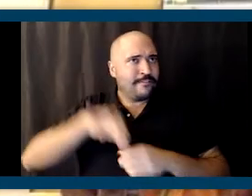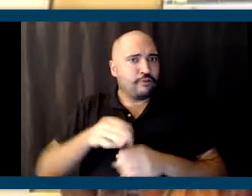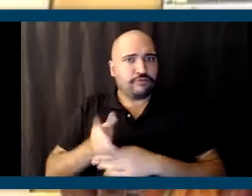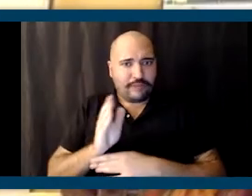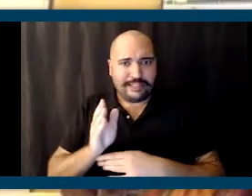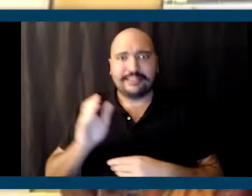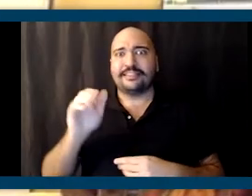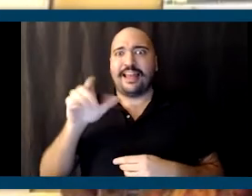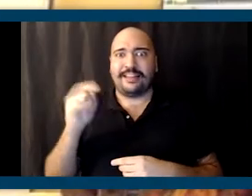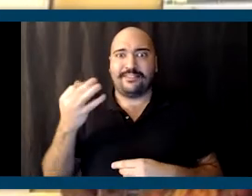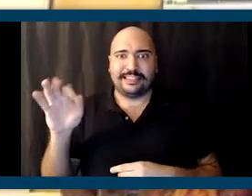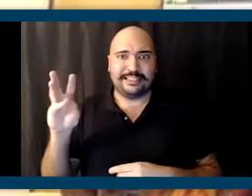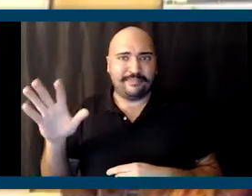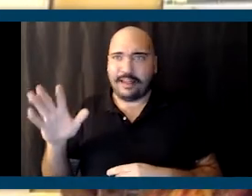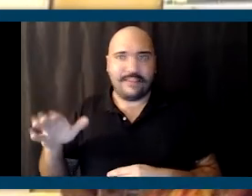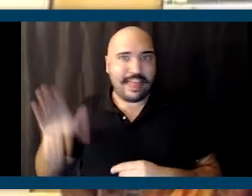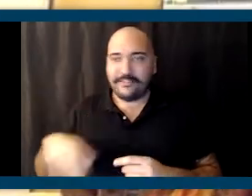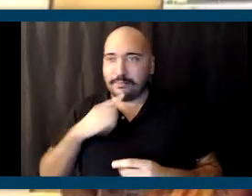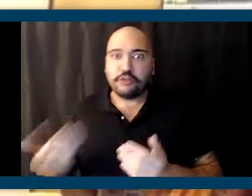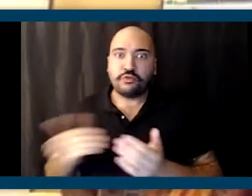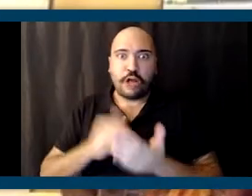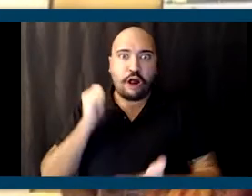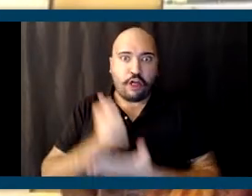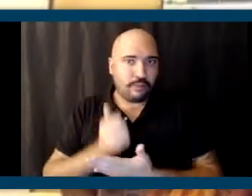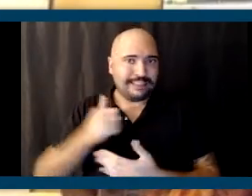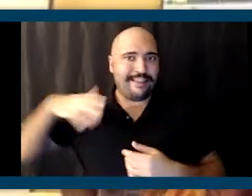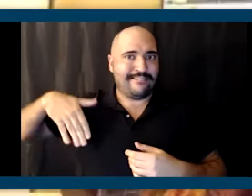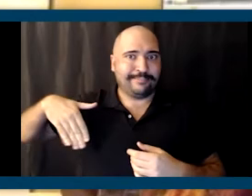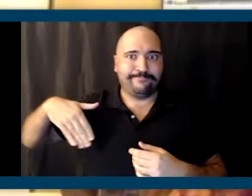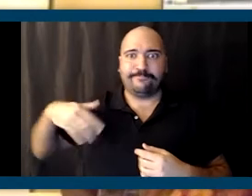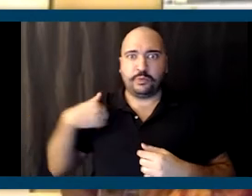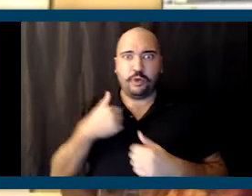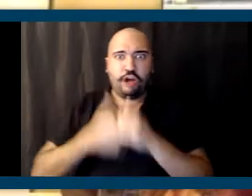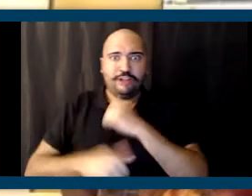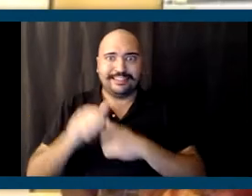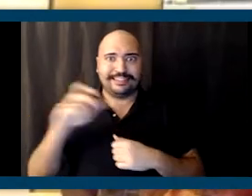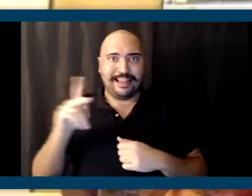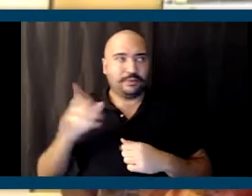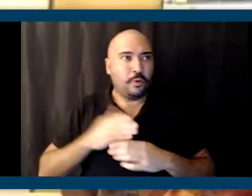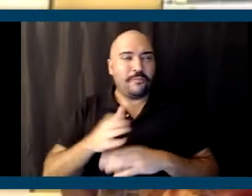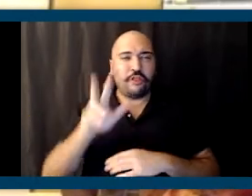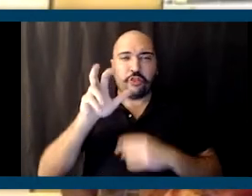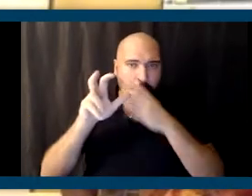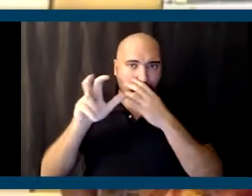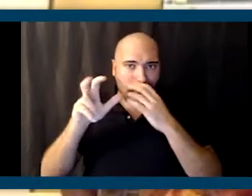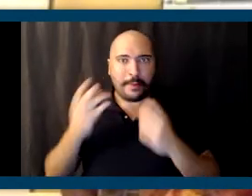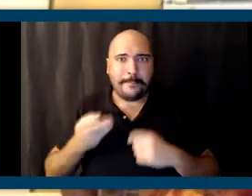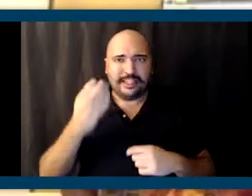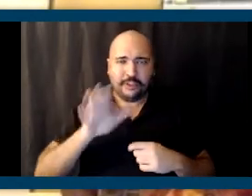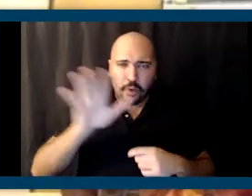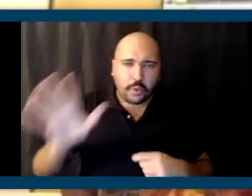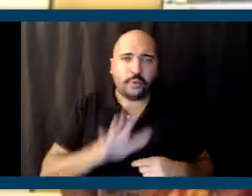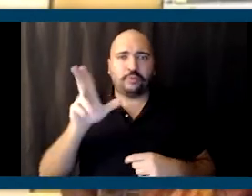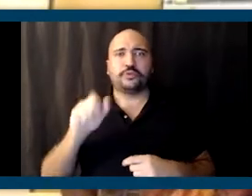been reauthorized and that we are under attack. There are over 300 bills across this nation that are really being designed